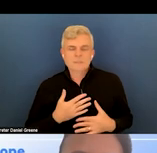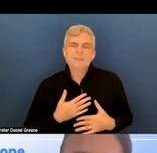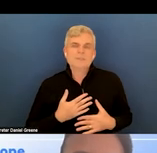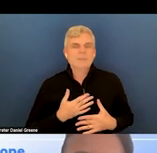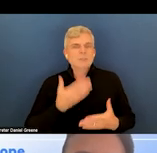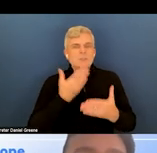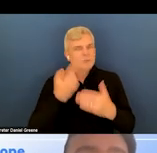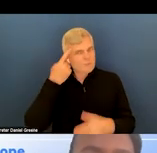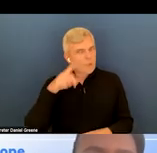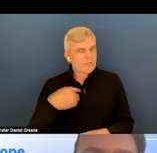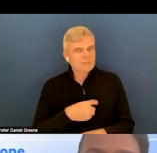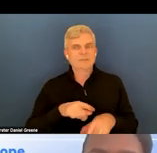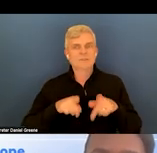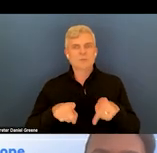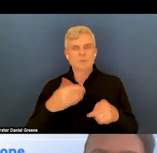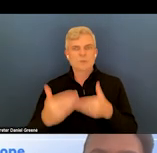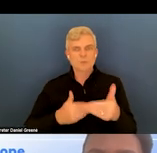slide.